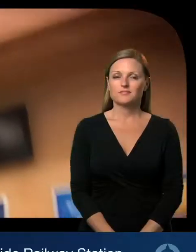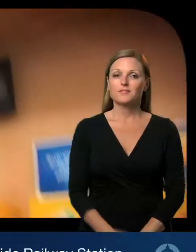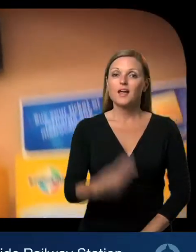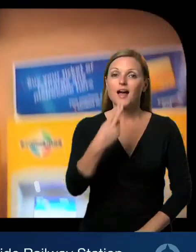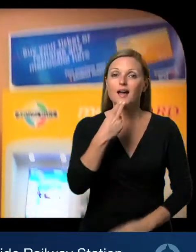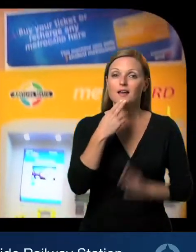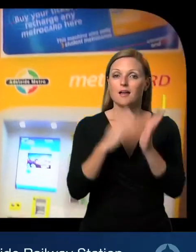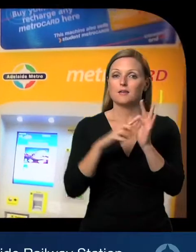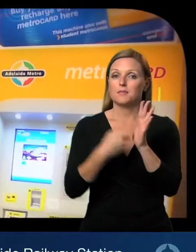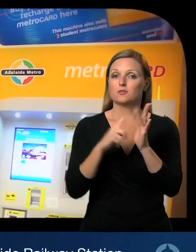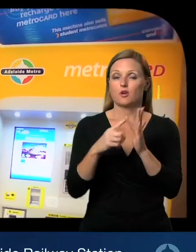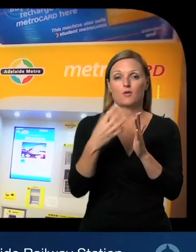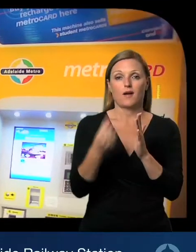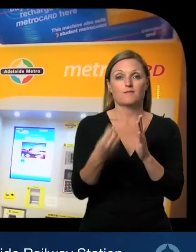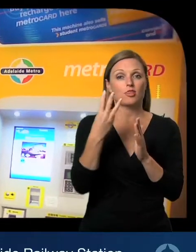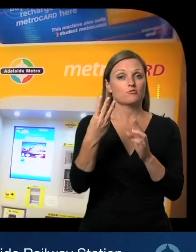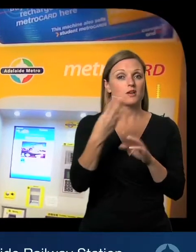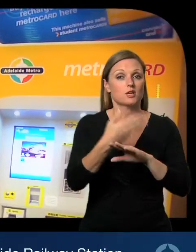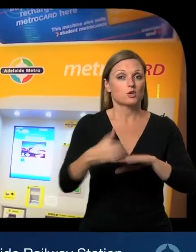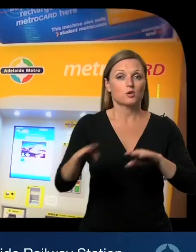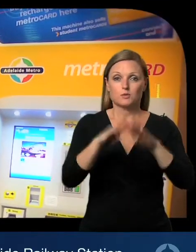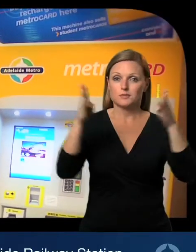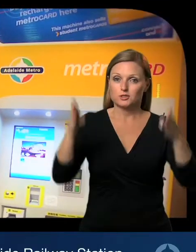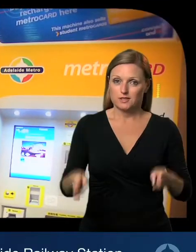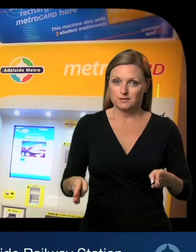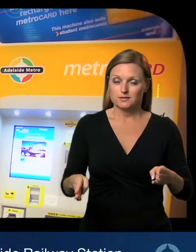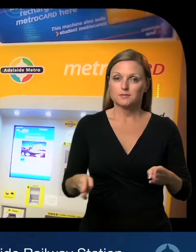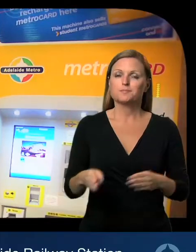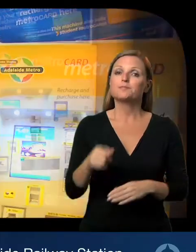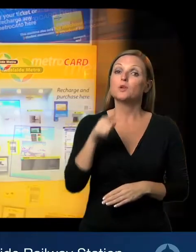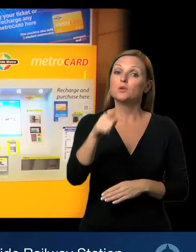These are the self-service machines at Adelaide Railway Station.